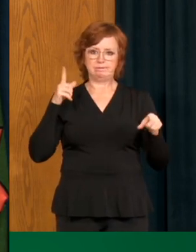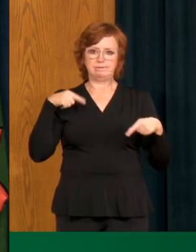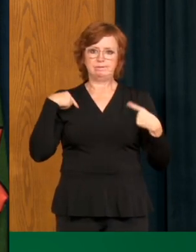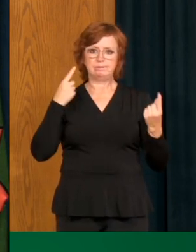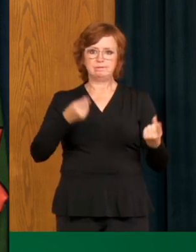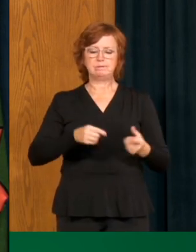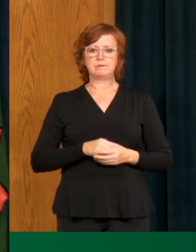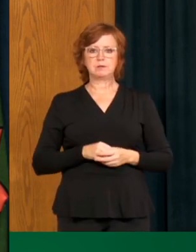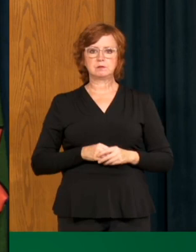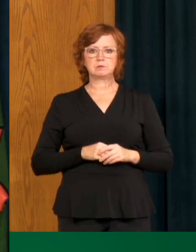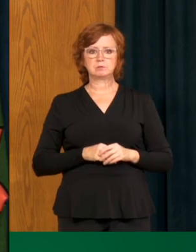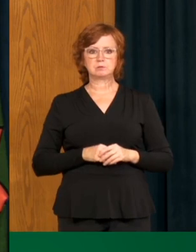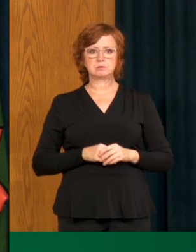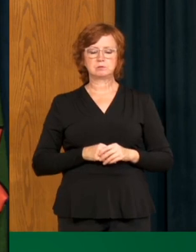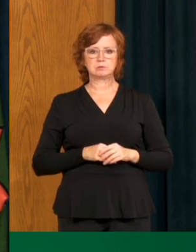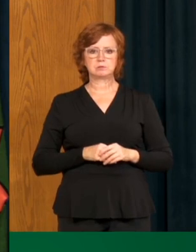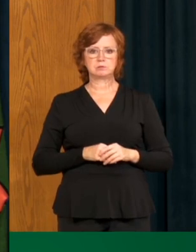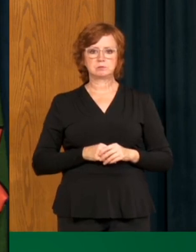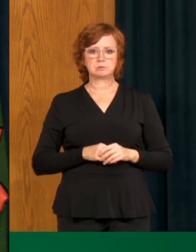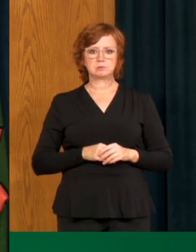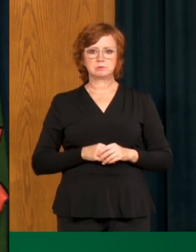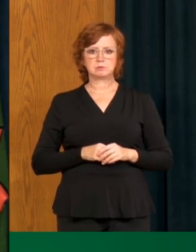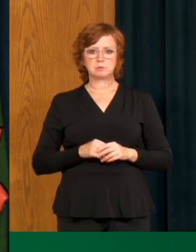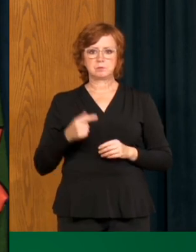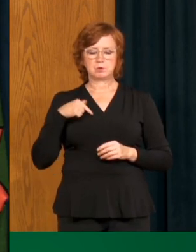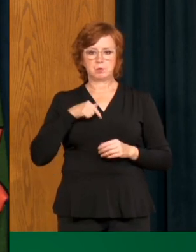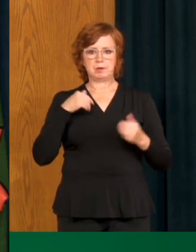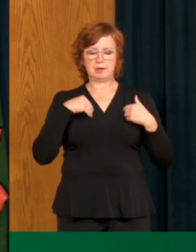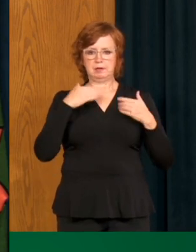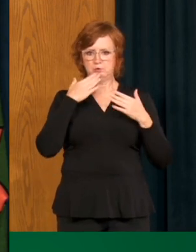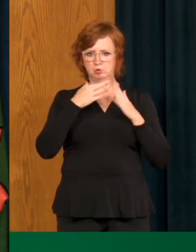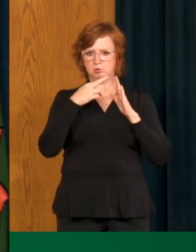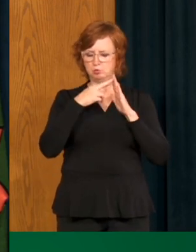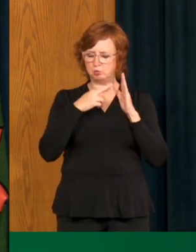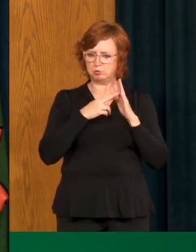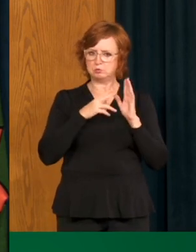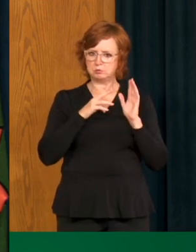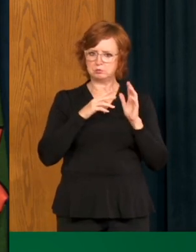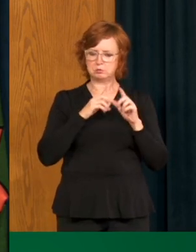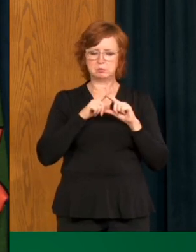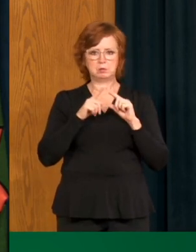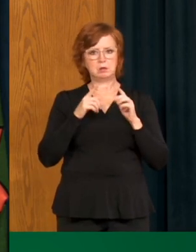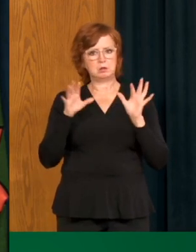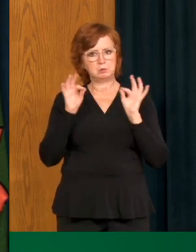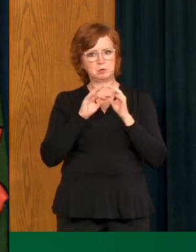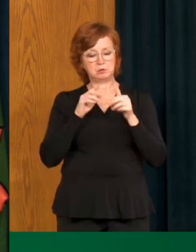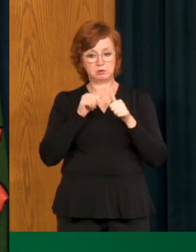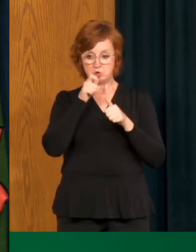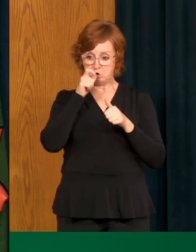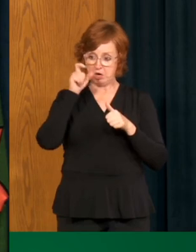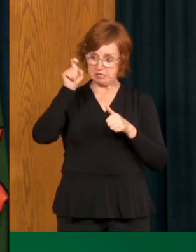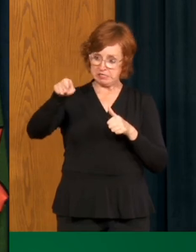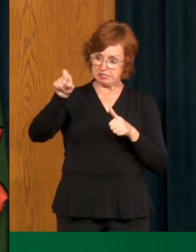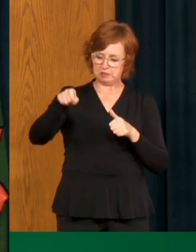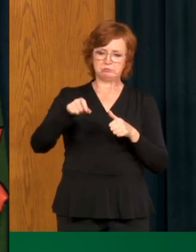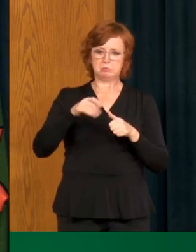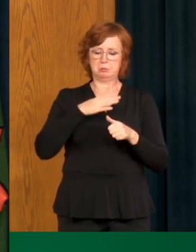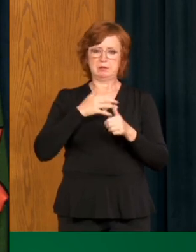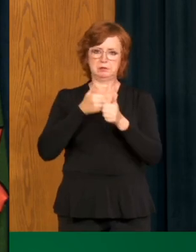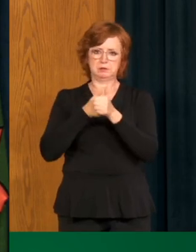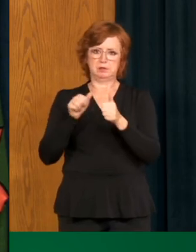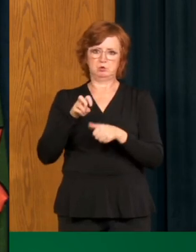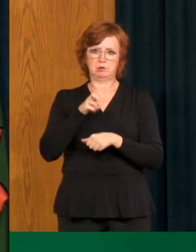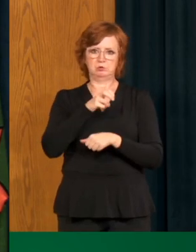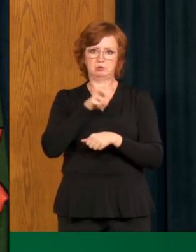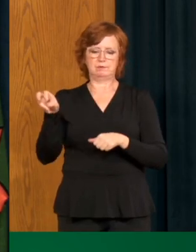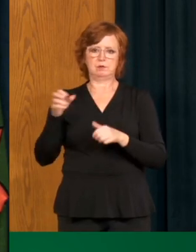in place, um, they do work. Um, one of those guidelines is, however, if, if it isn't necessary, uh, we do discourage, uh, interprovincial travel, but